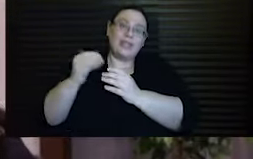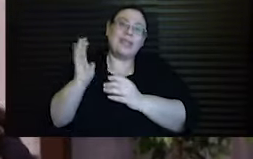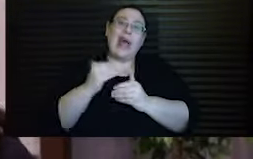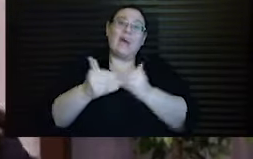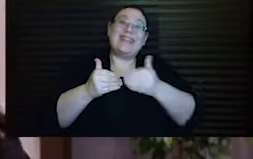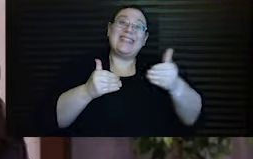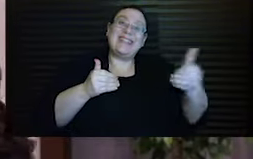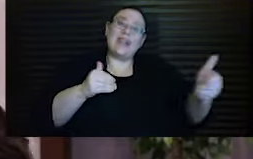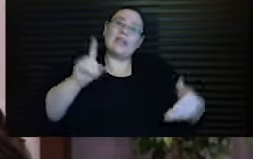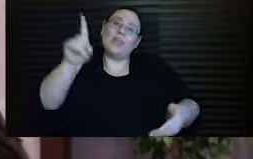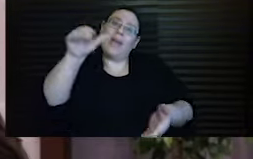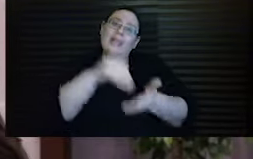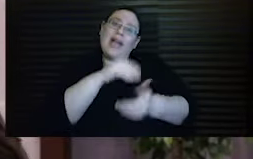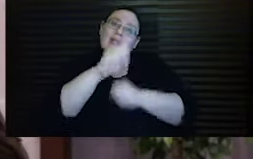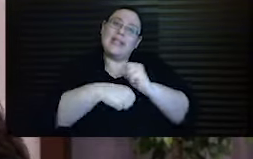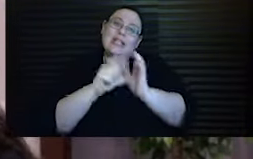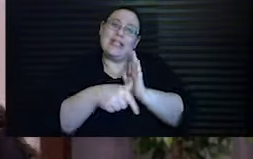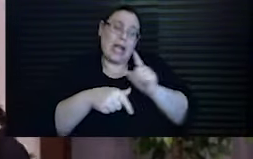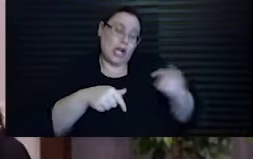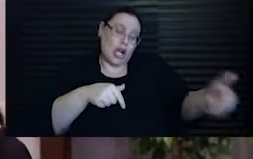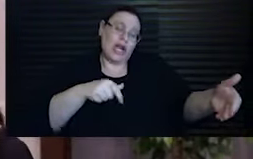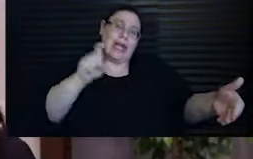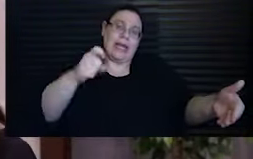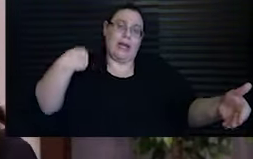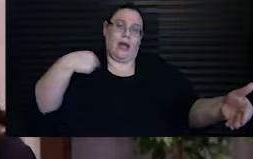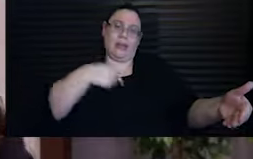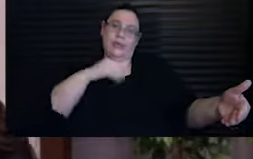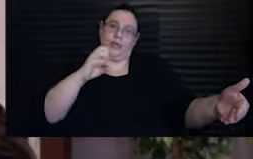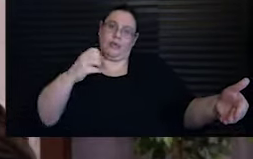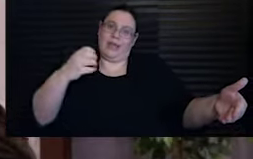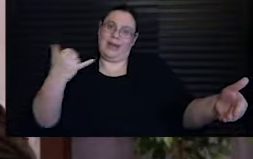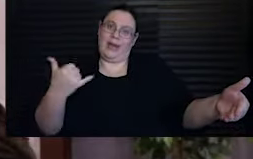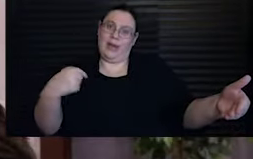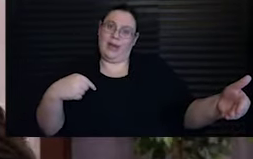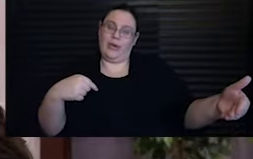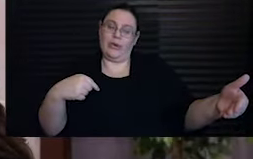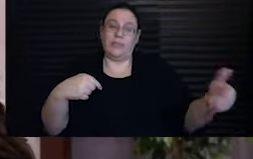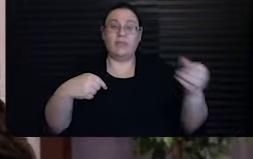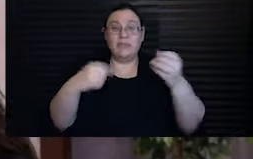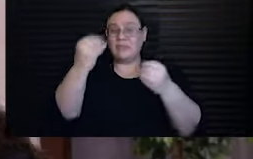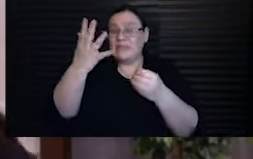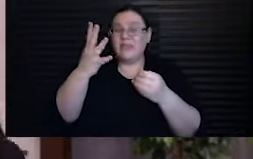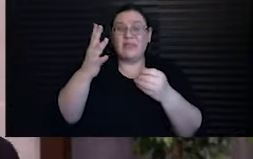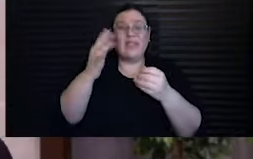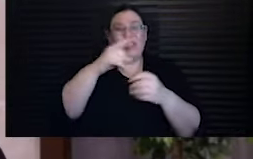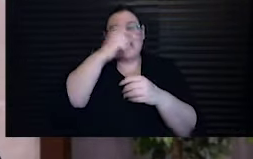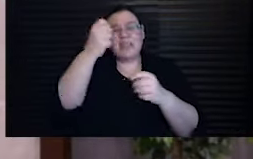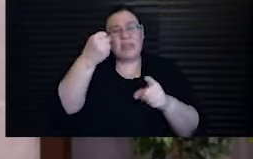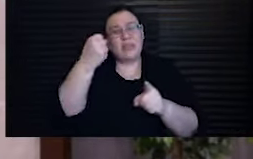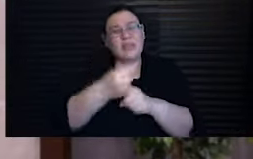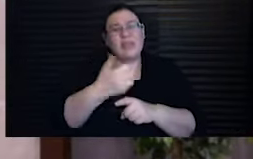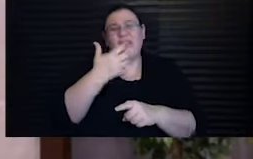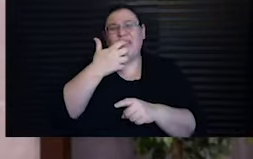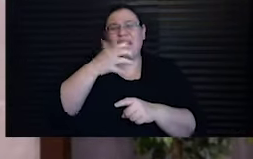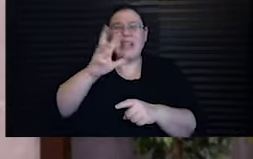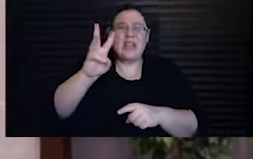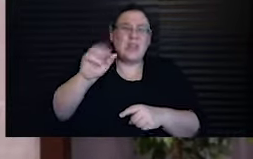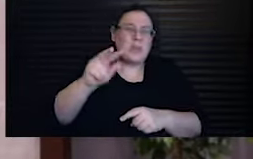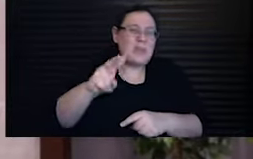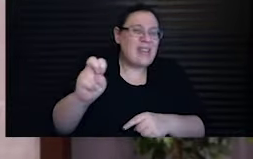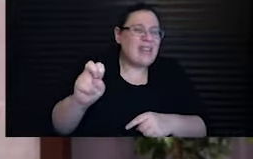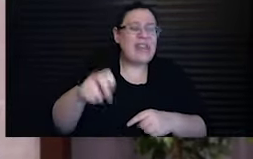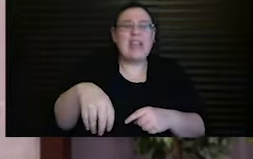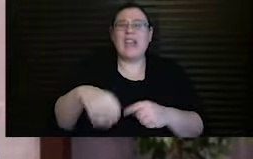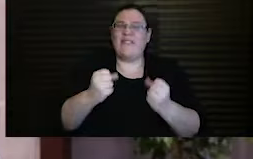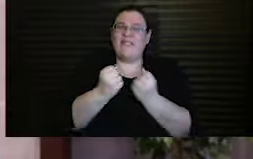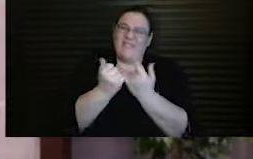from now need us to be? It was a summer of heat waves and wildfires. The tarmac in